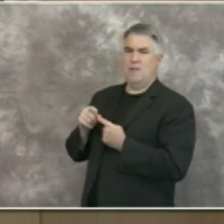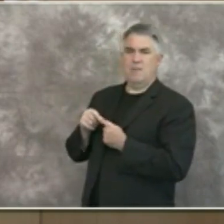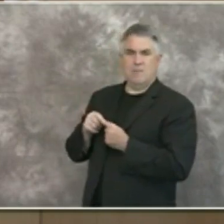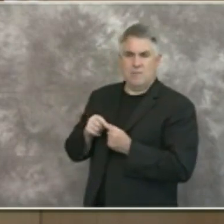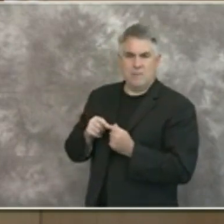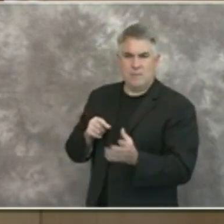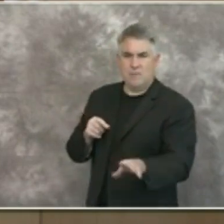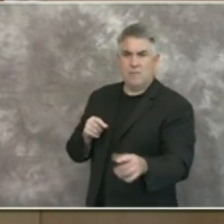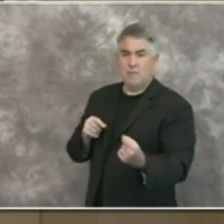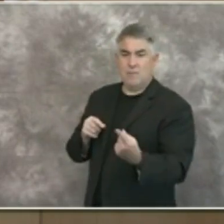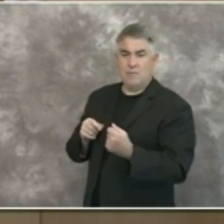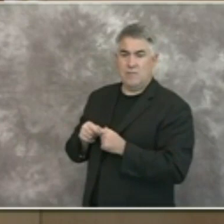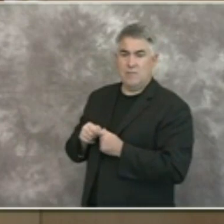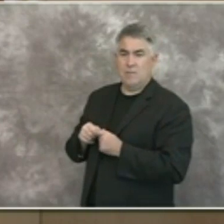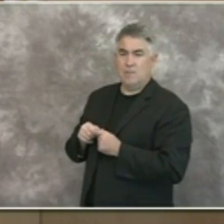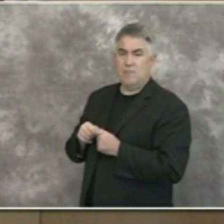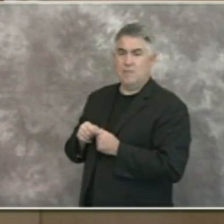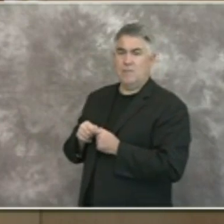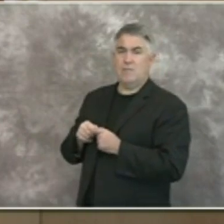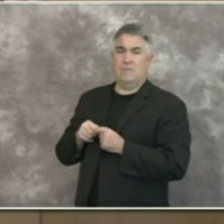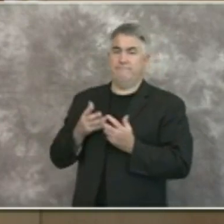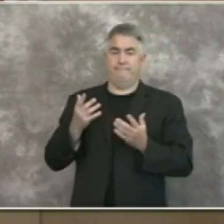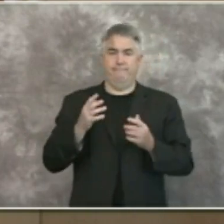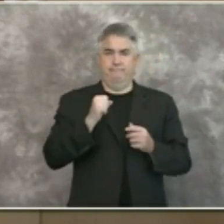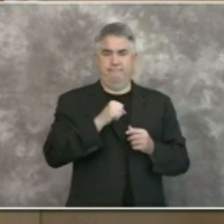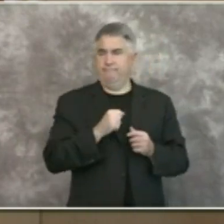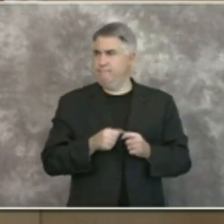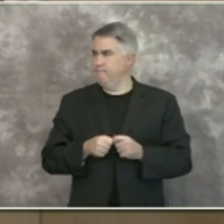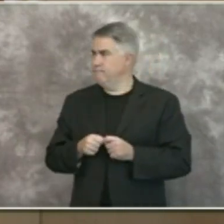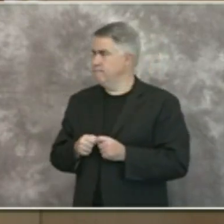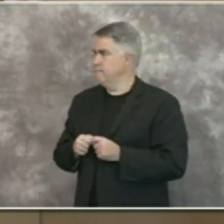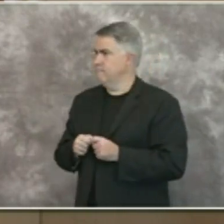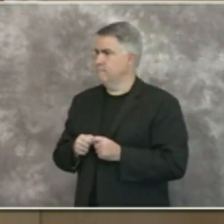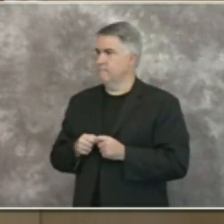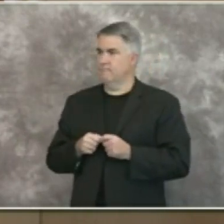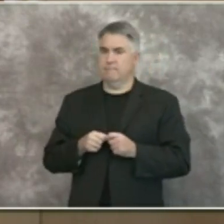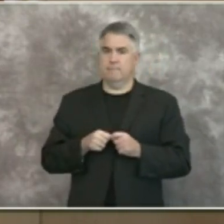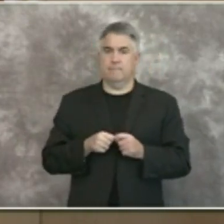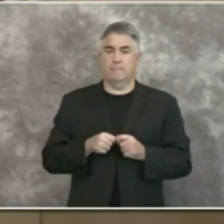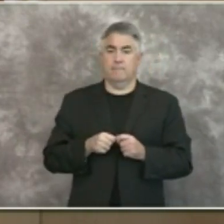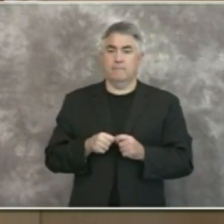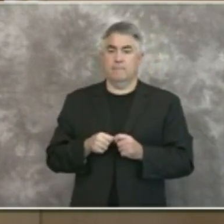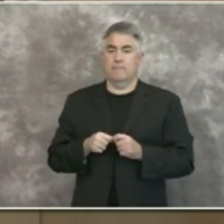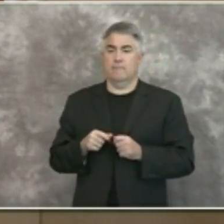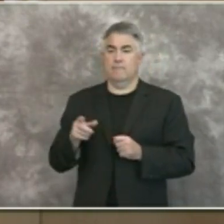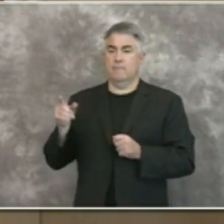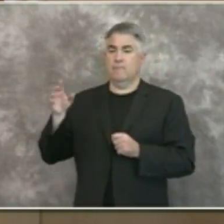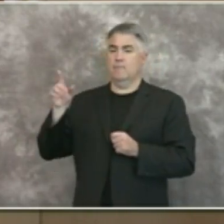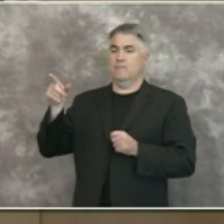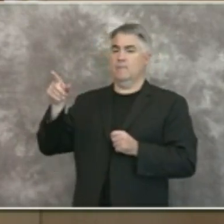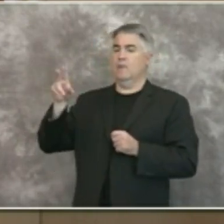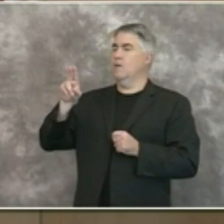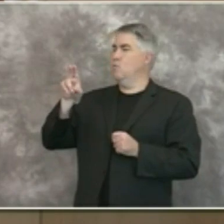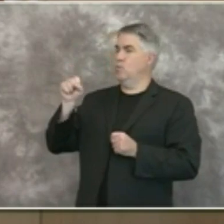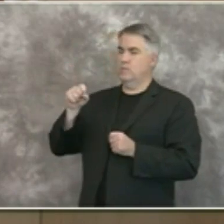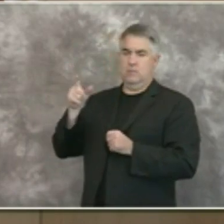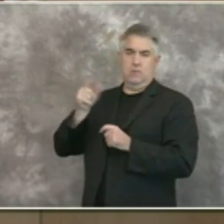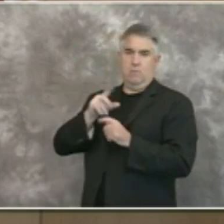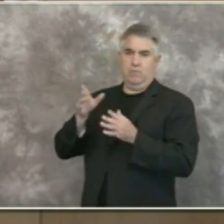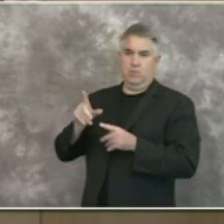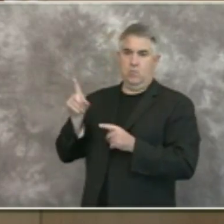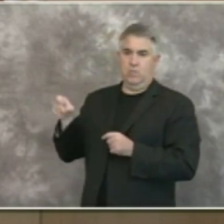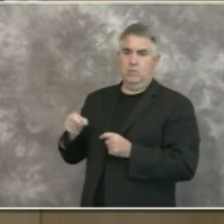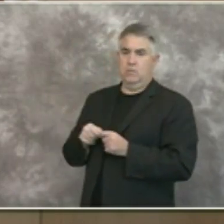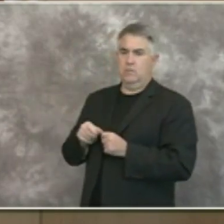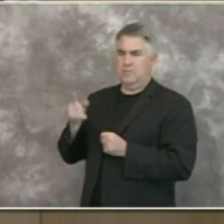issuing uh any waivers now this question is from mike mckinnon with kusi news um dr wooten recently